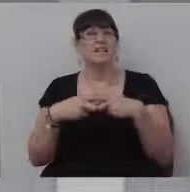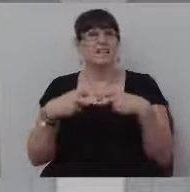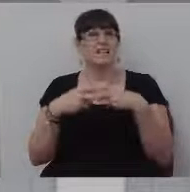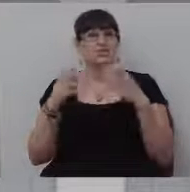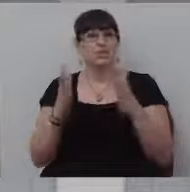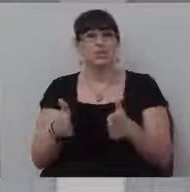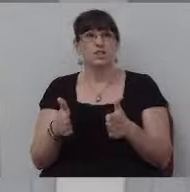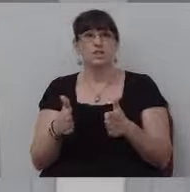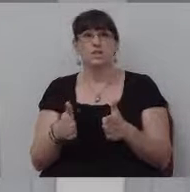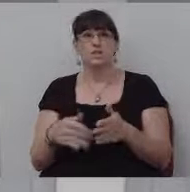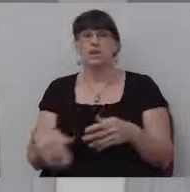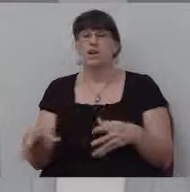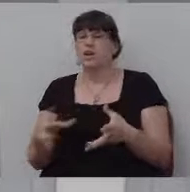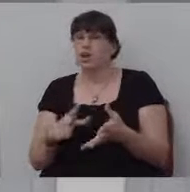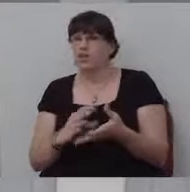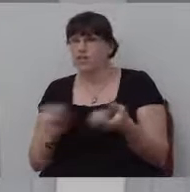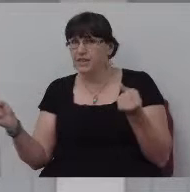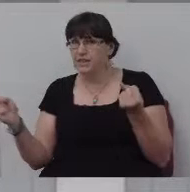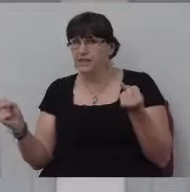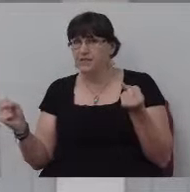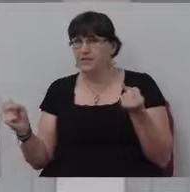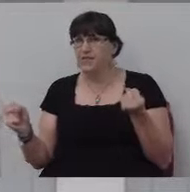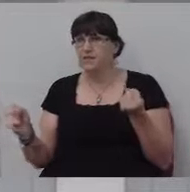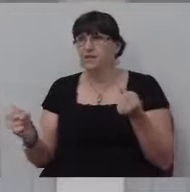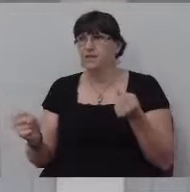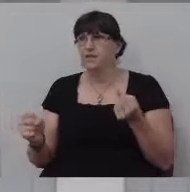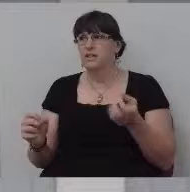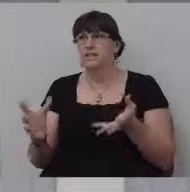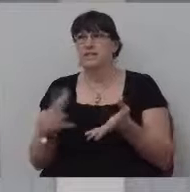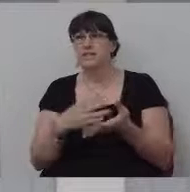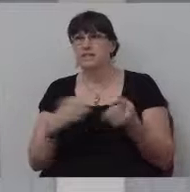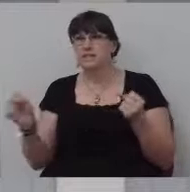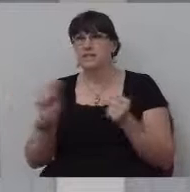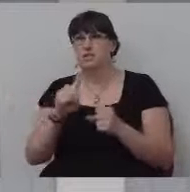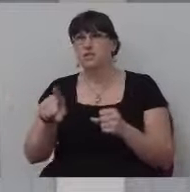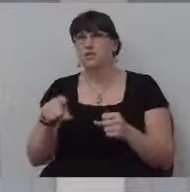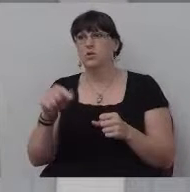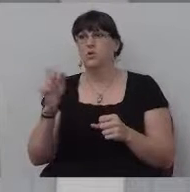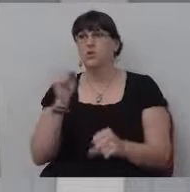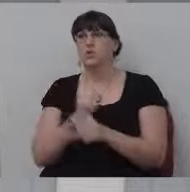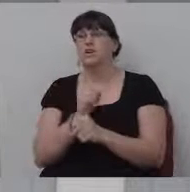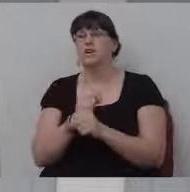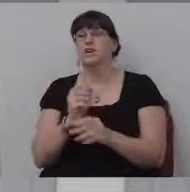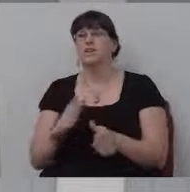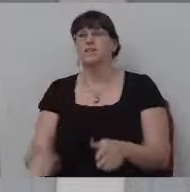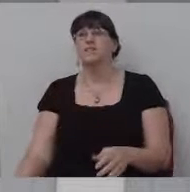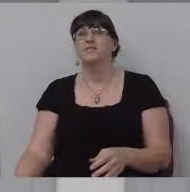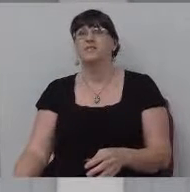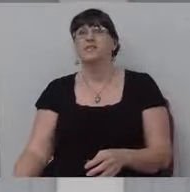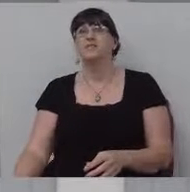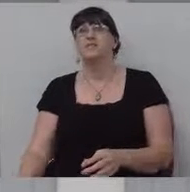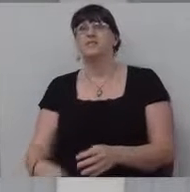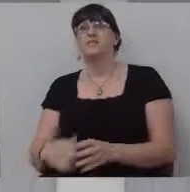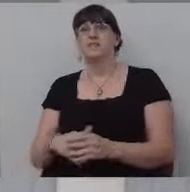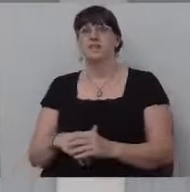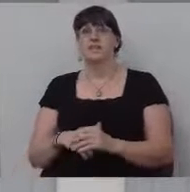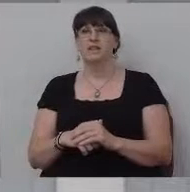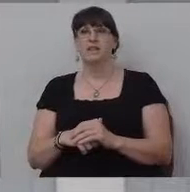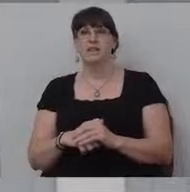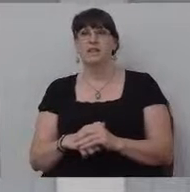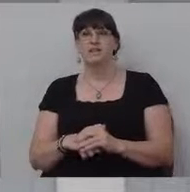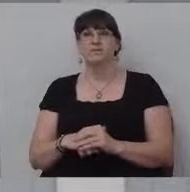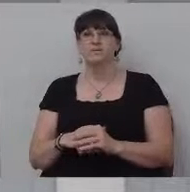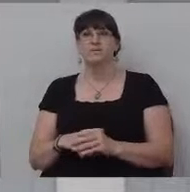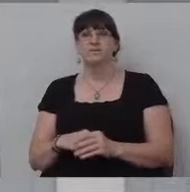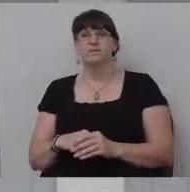are thieves. They steal your work. Electricians, I don't know why they could do it, but they're just prima donnas. Electricians, it's just about,